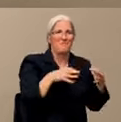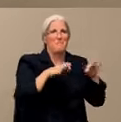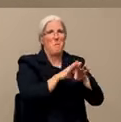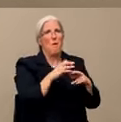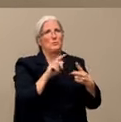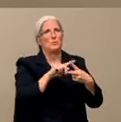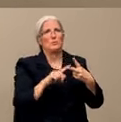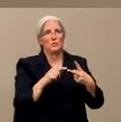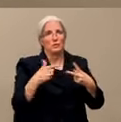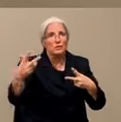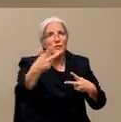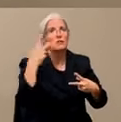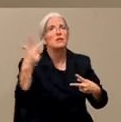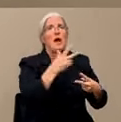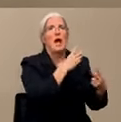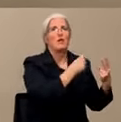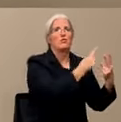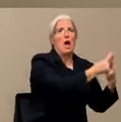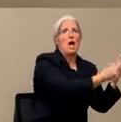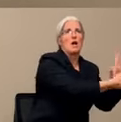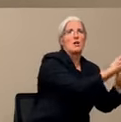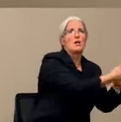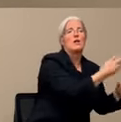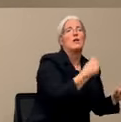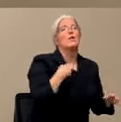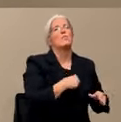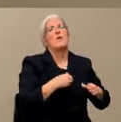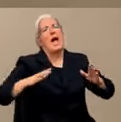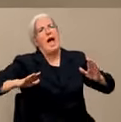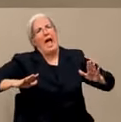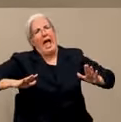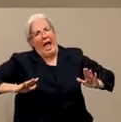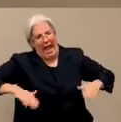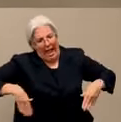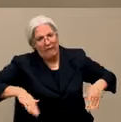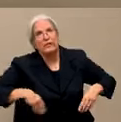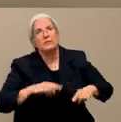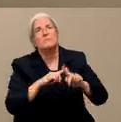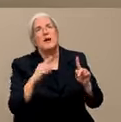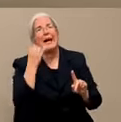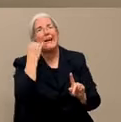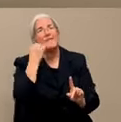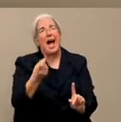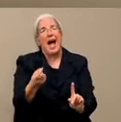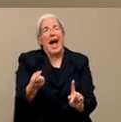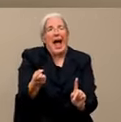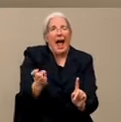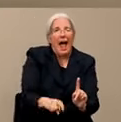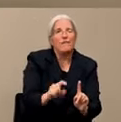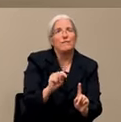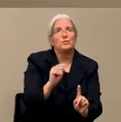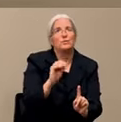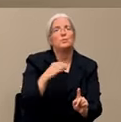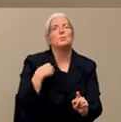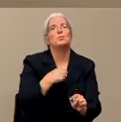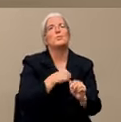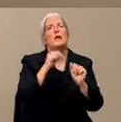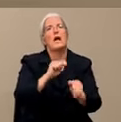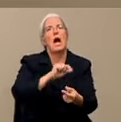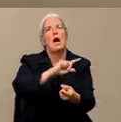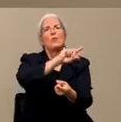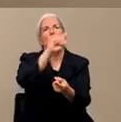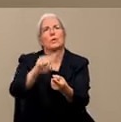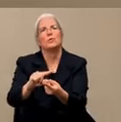done this, but we will reduce some of our detective services, some of our special assignments, and they will go back to patrol